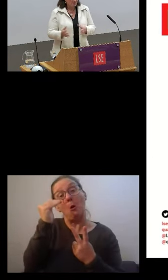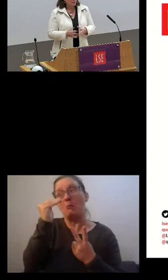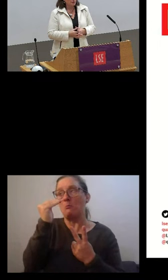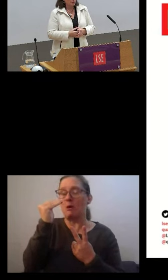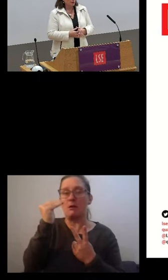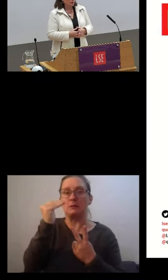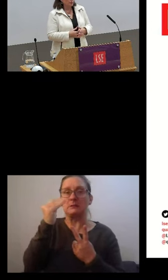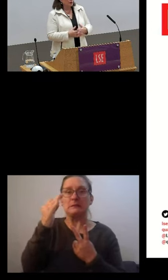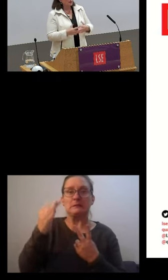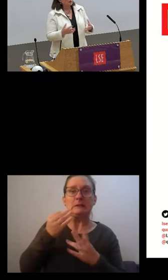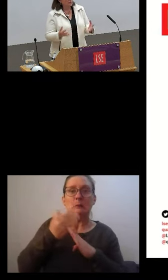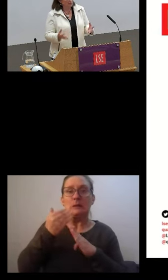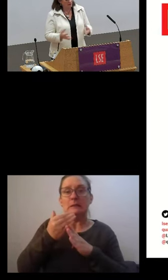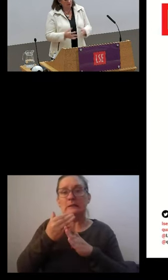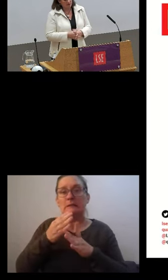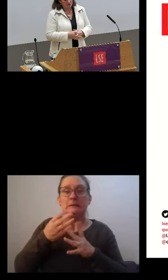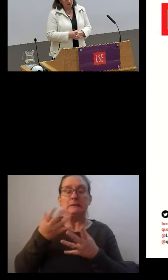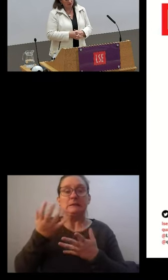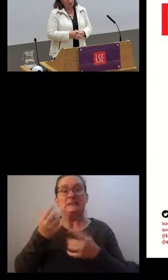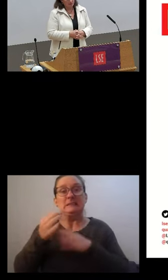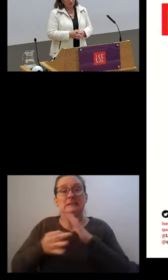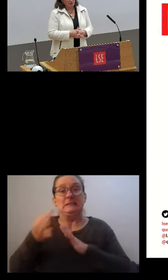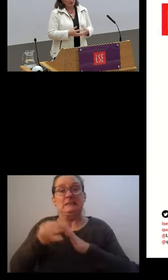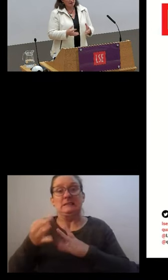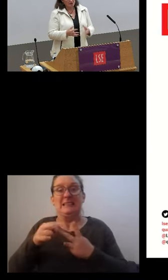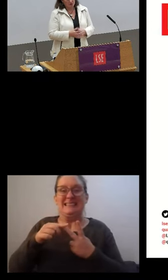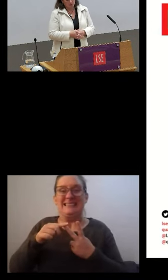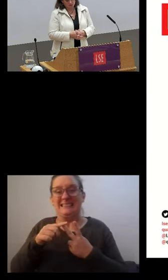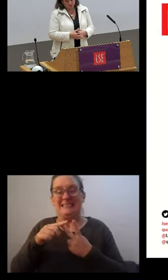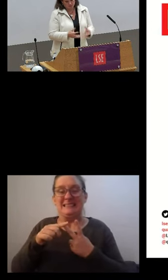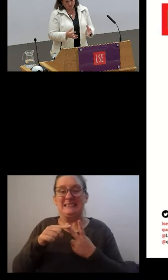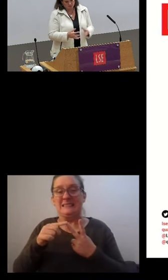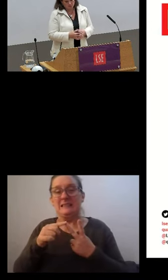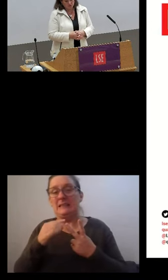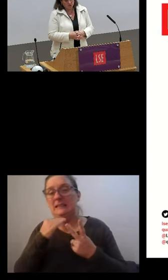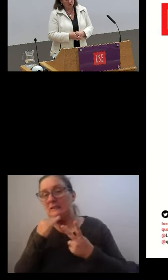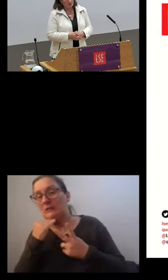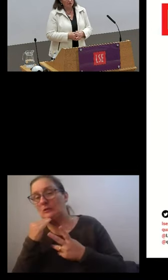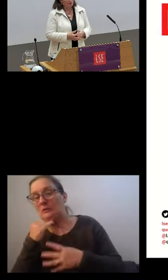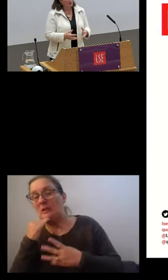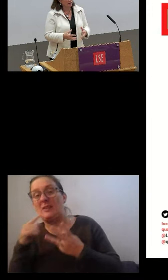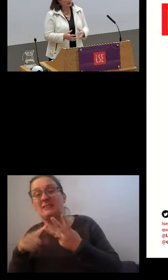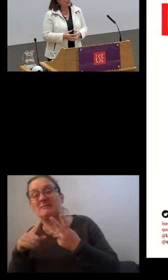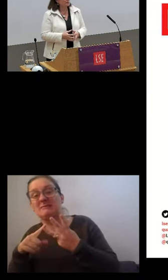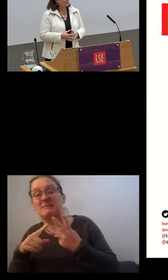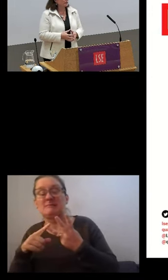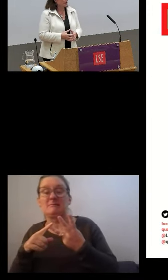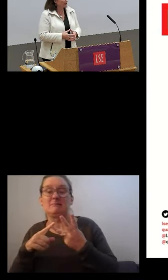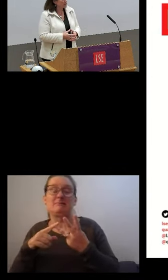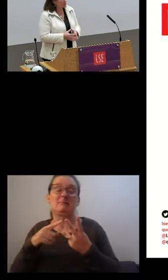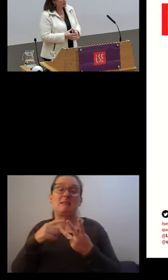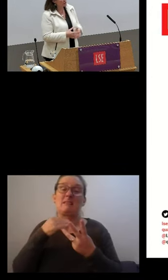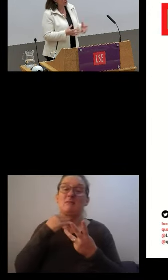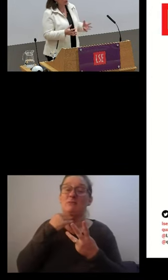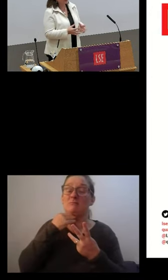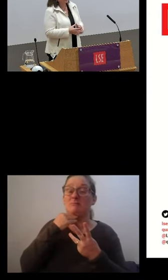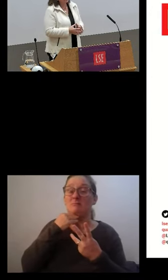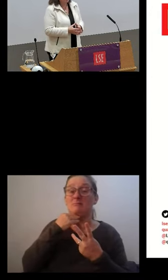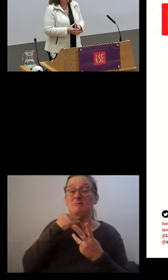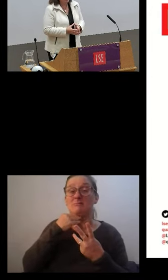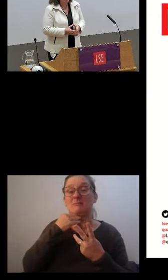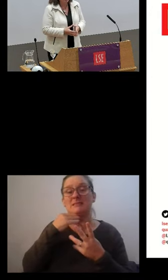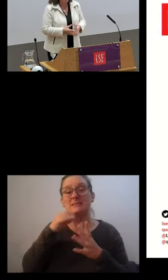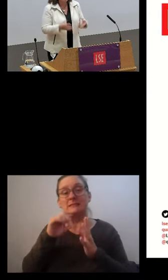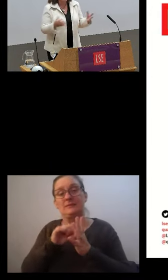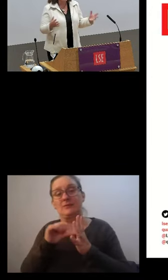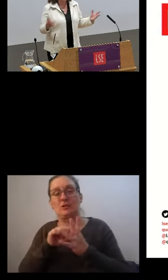and somebody who can't get enough hours and probably also has a precarious contractual situation and